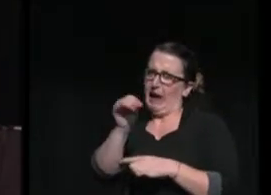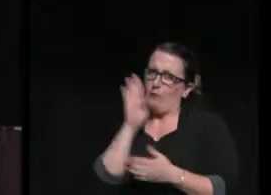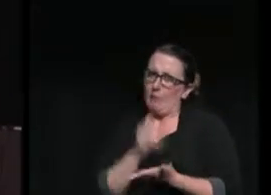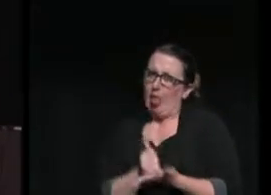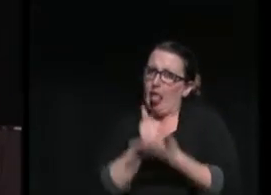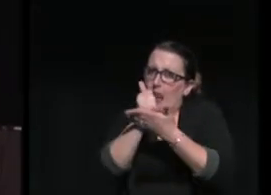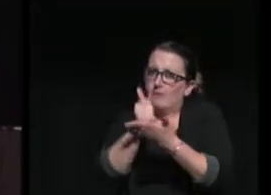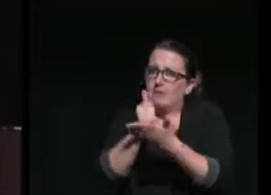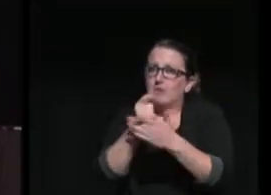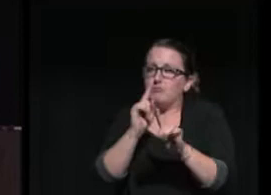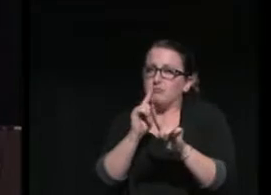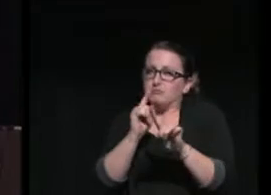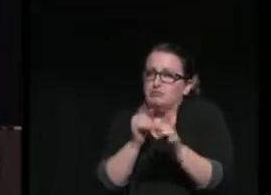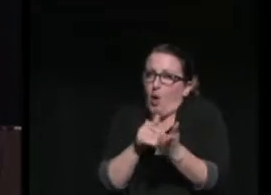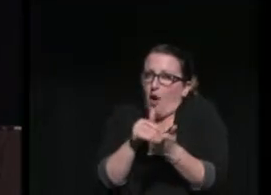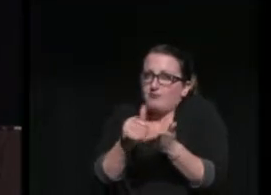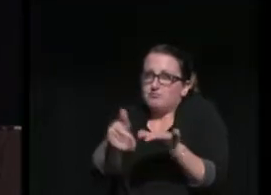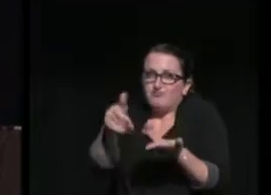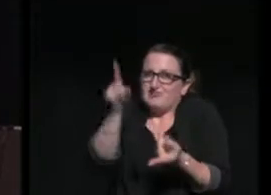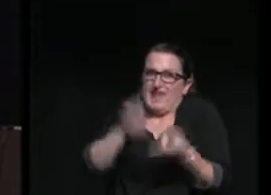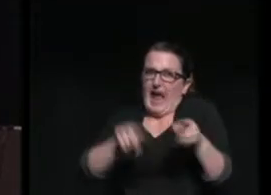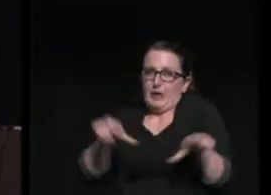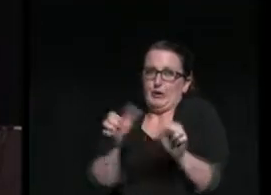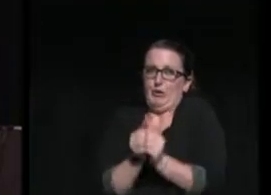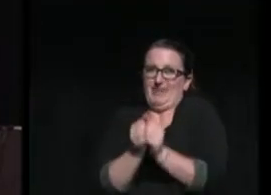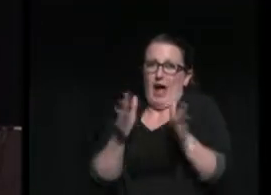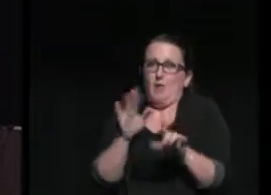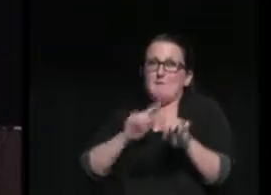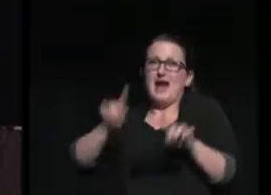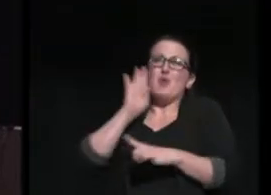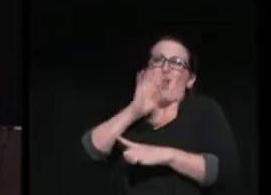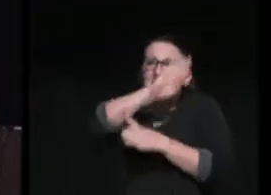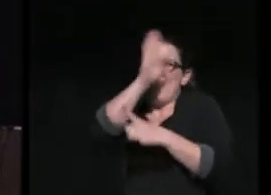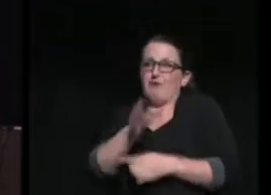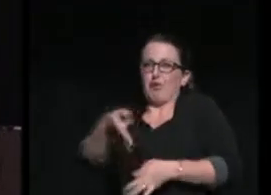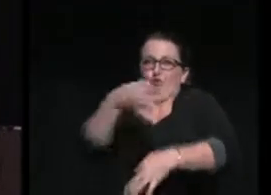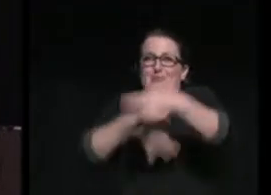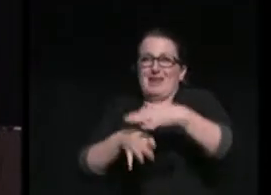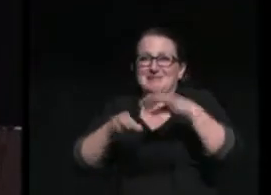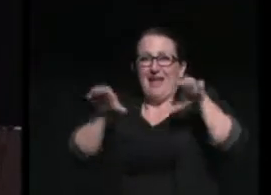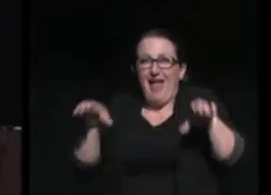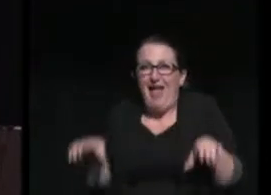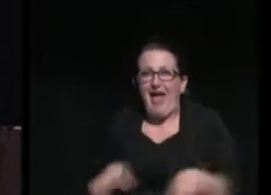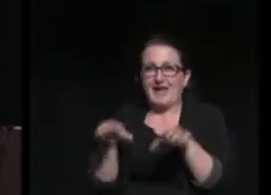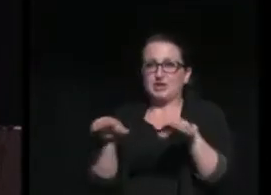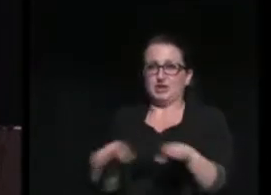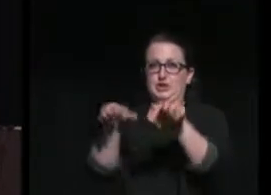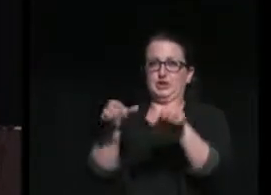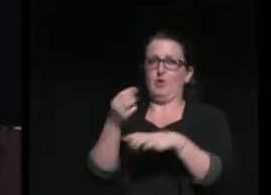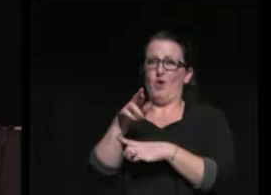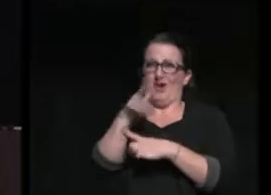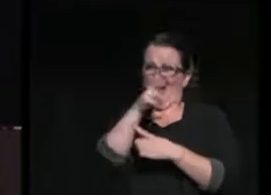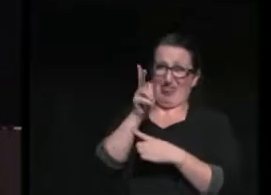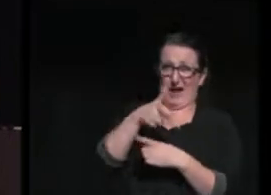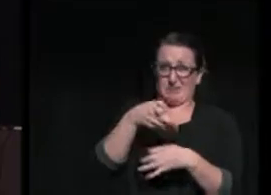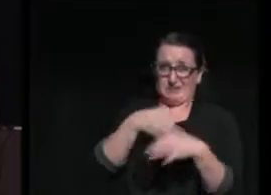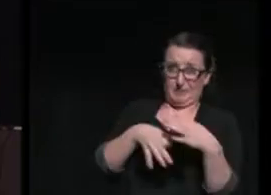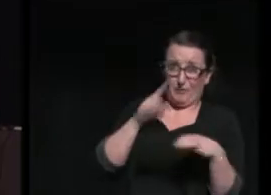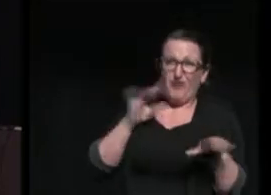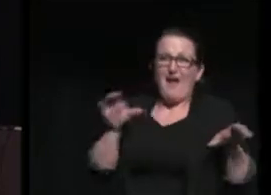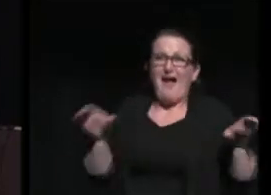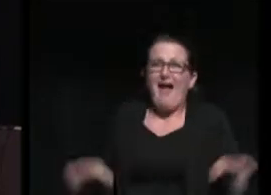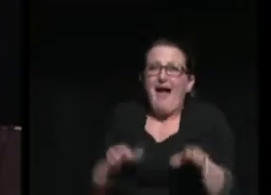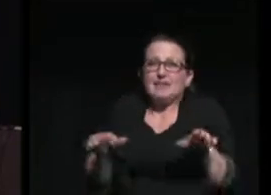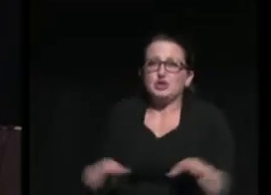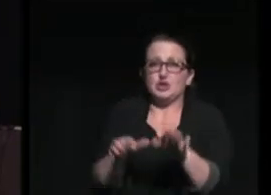often indispensable. But it can never take the place of action or be even a poor substitute for it. It is